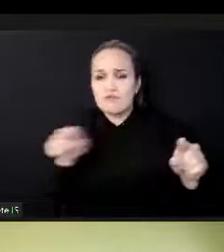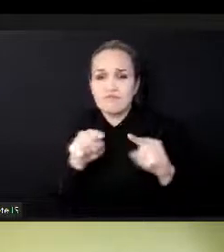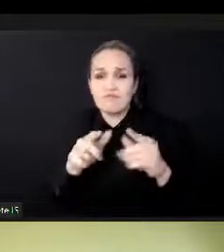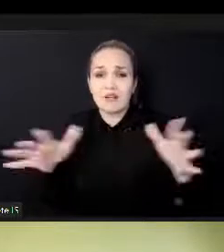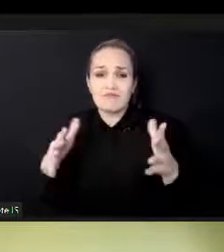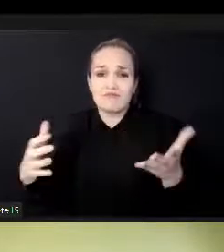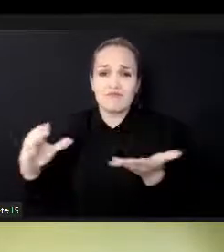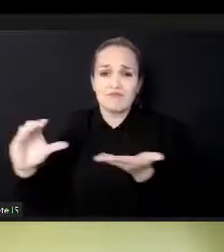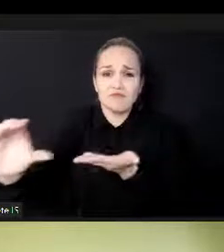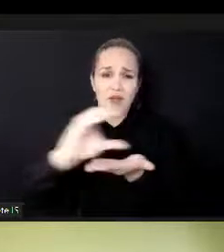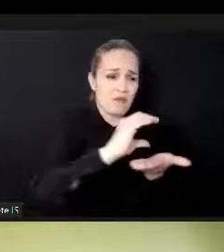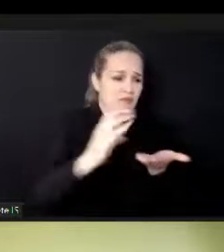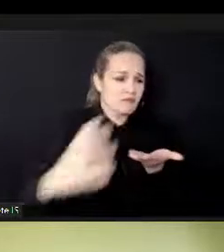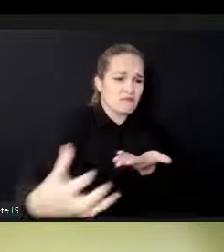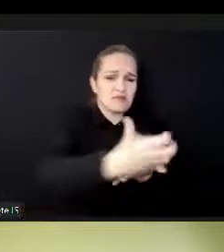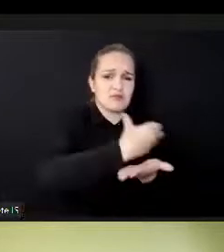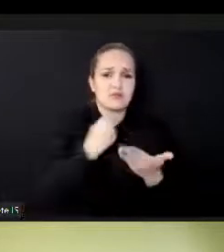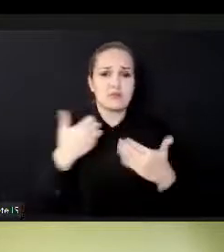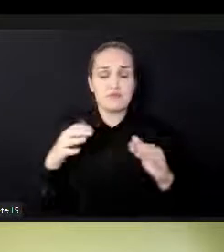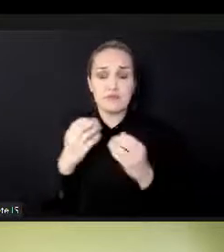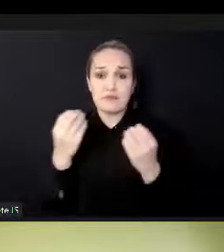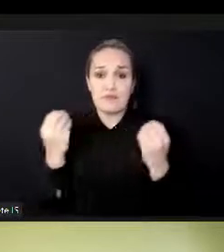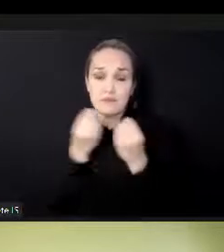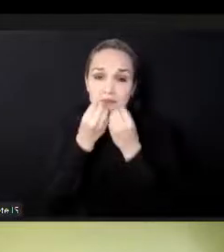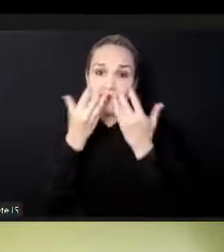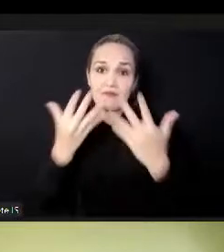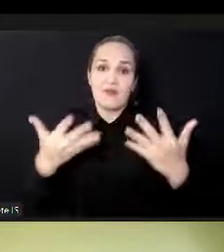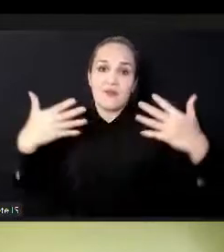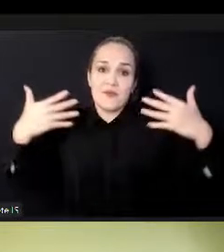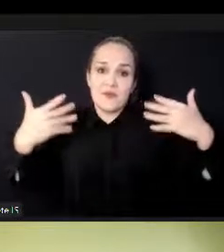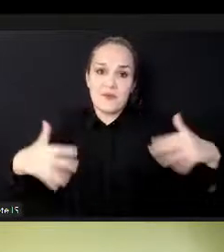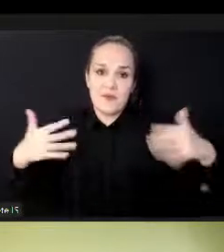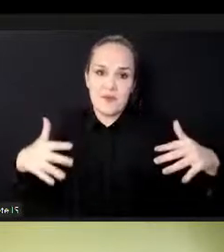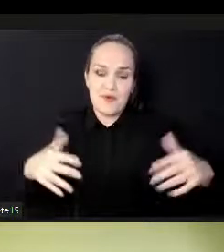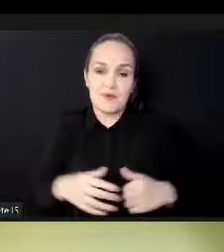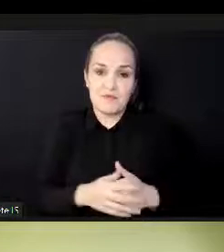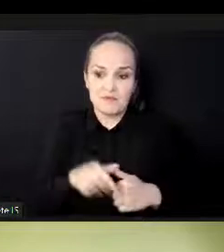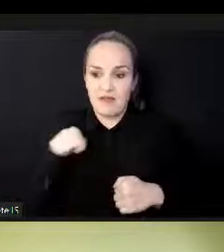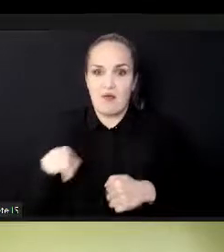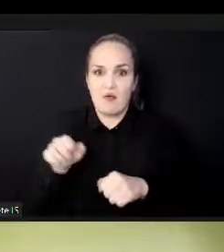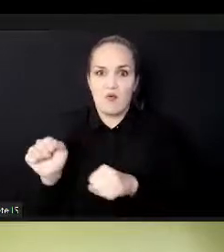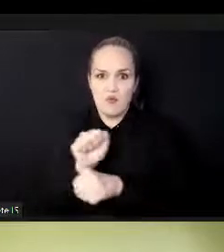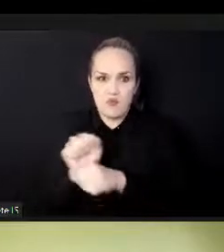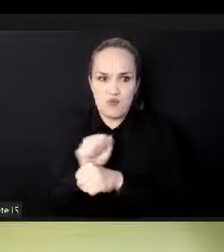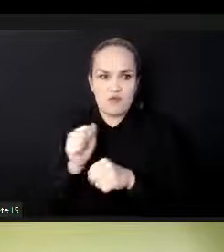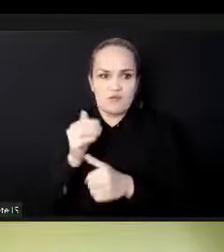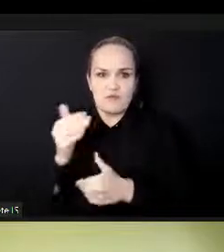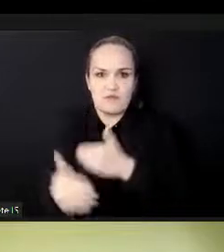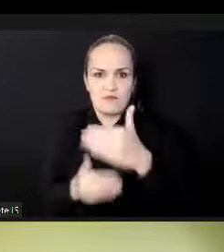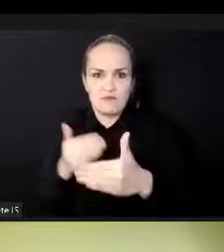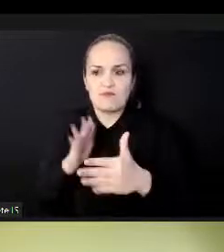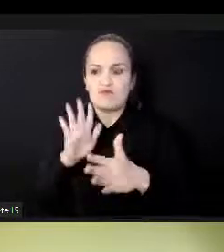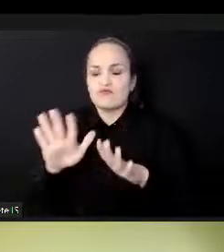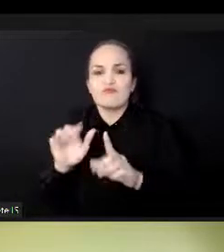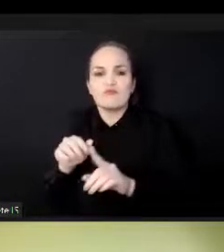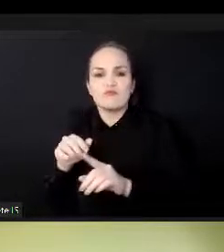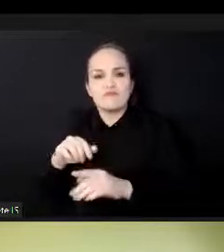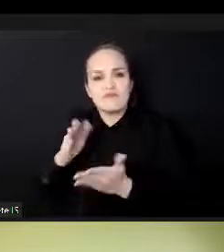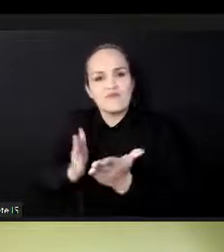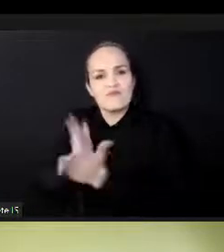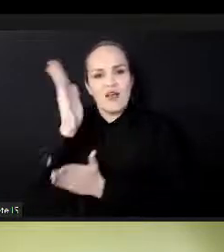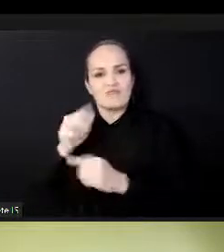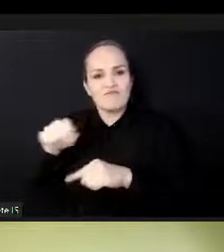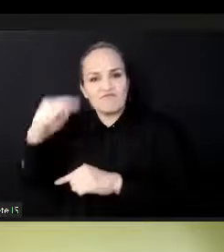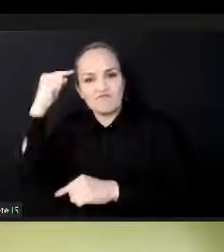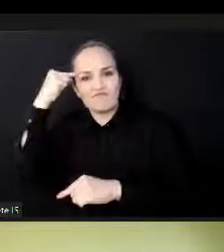develop the role of intellectual property, um, and digital technologies, uh, in,